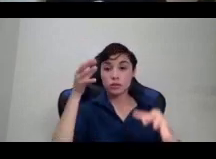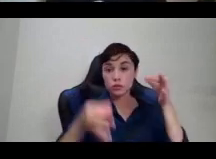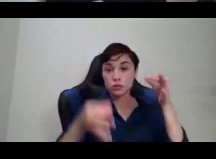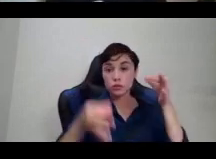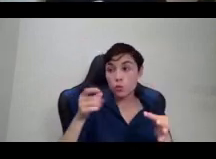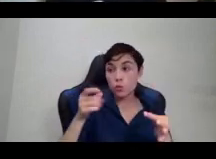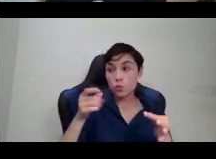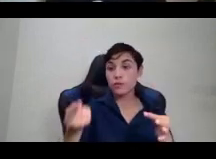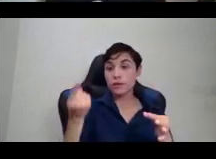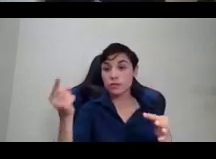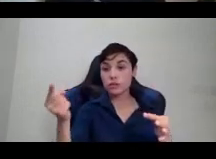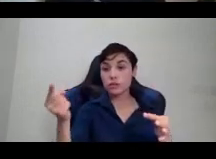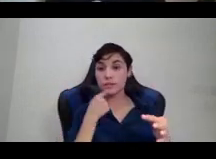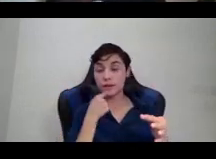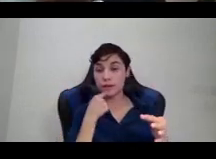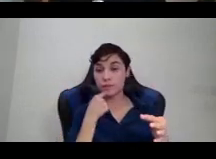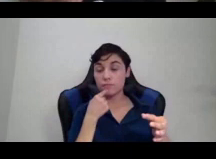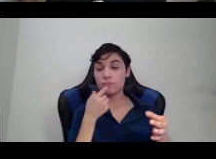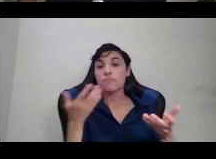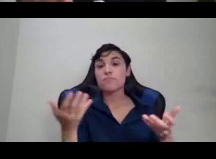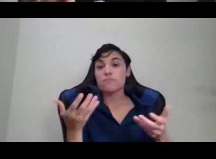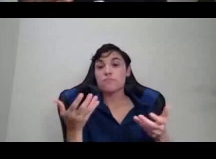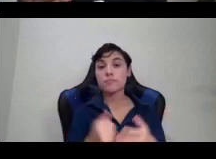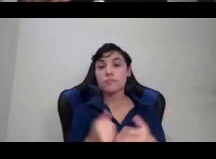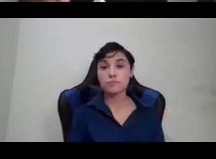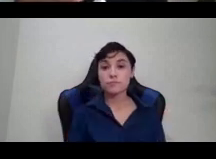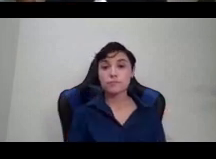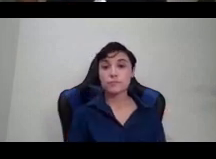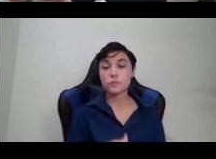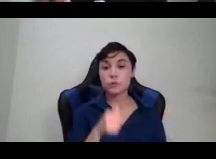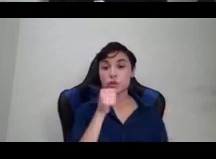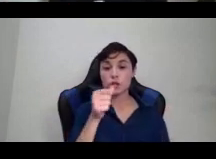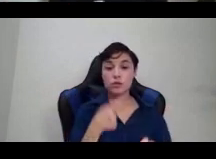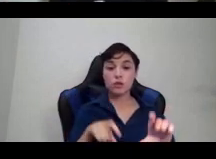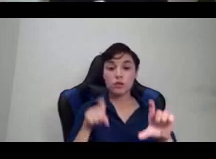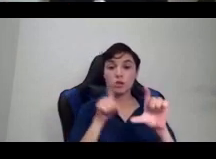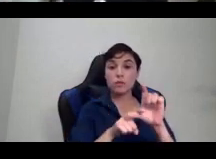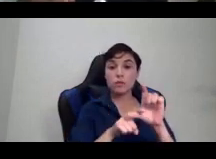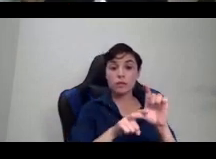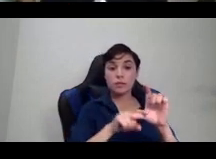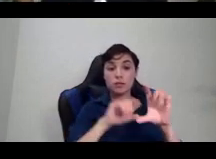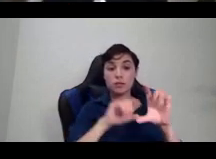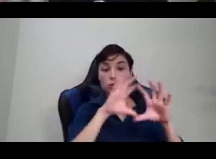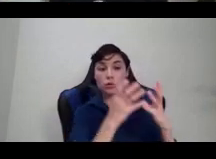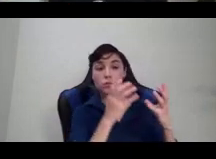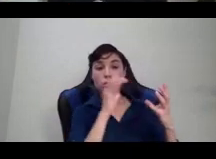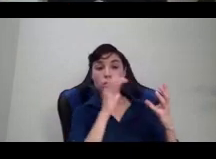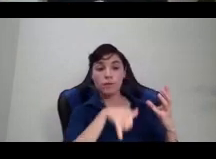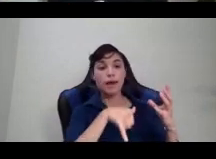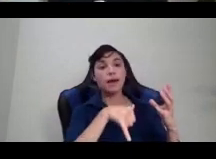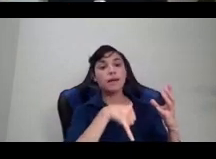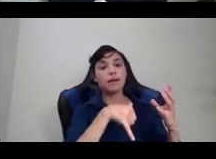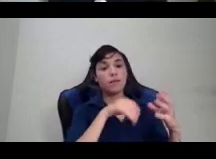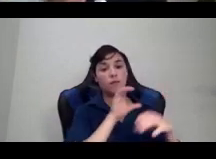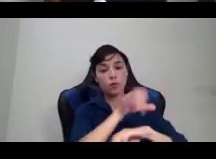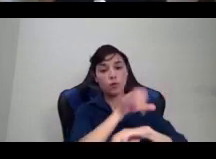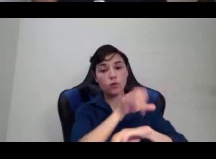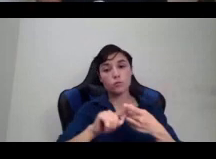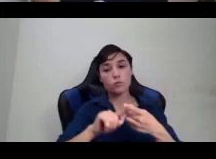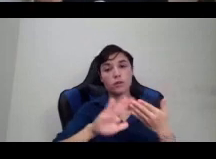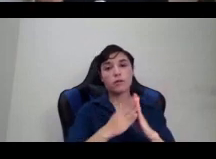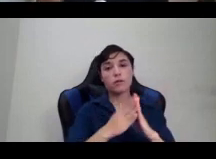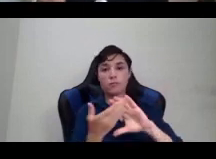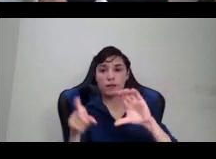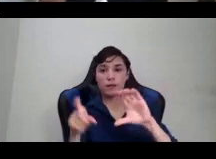the experience, it wasn't the communist party that radicalized her. It was her experience of being a